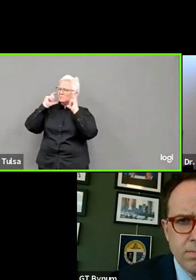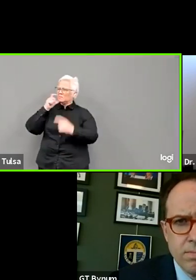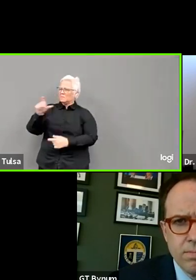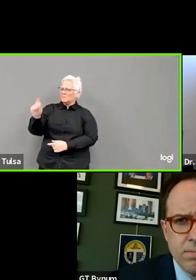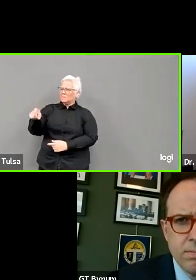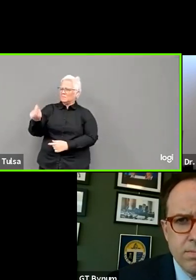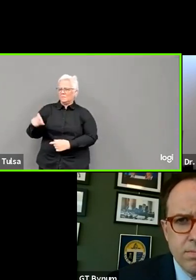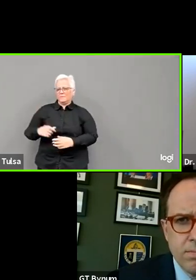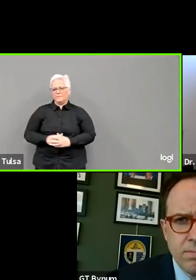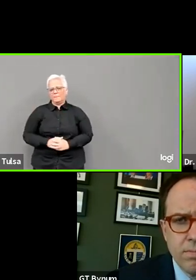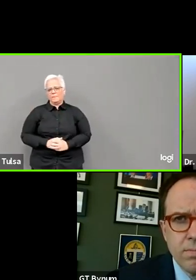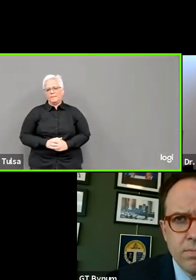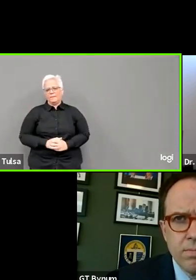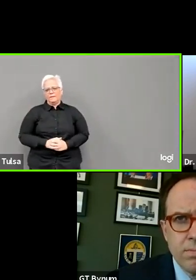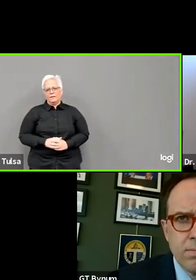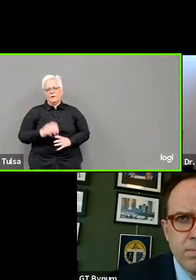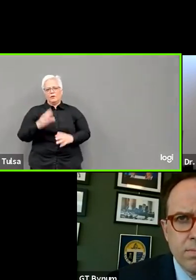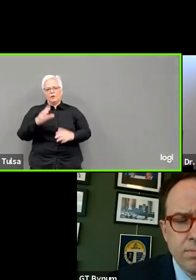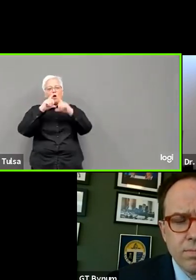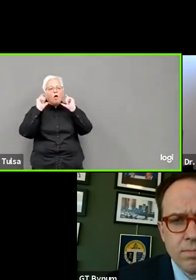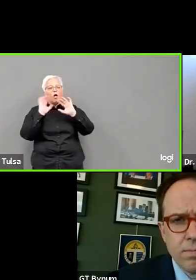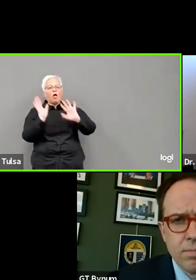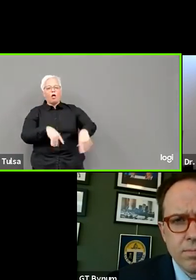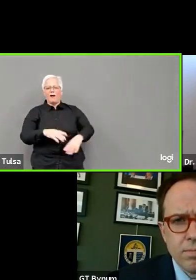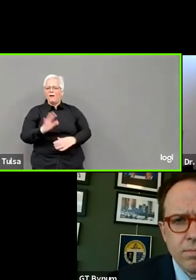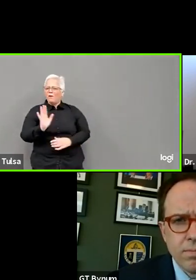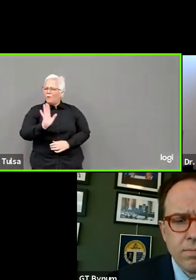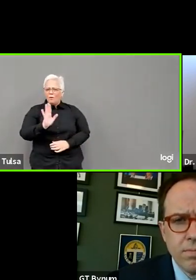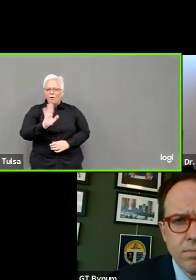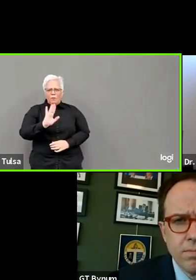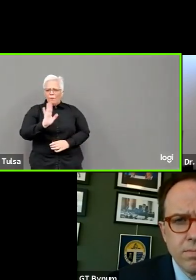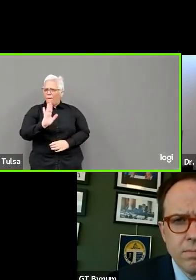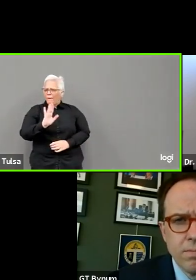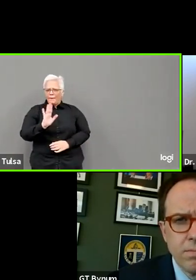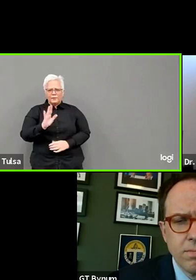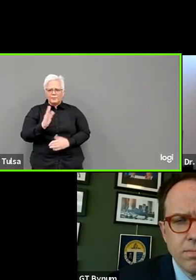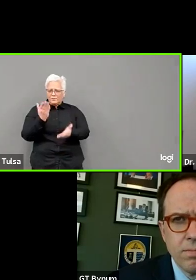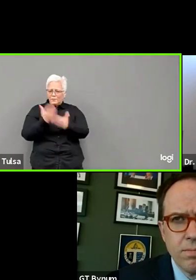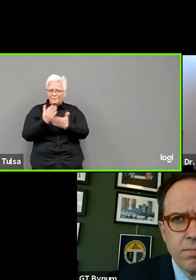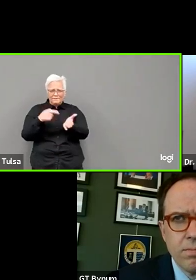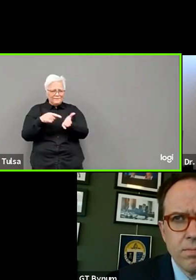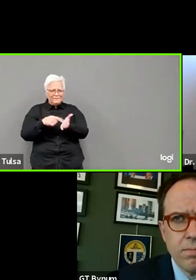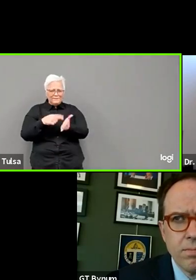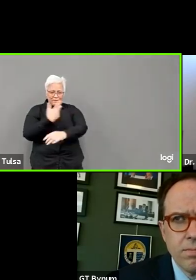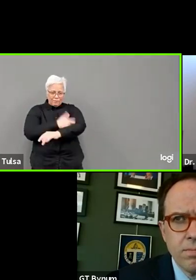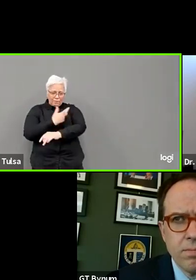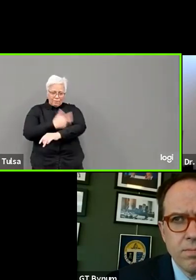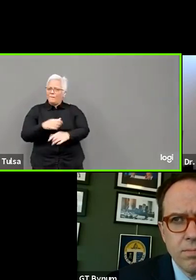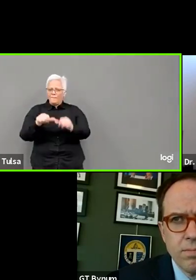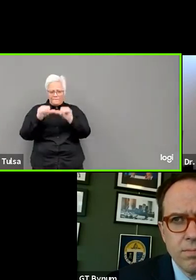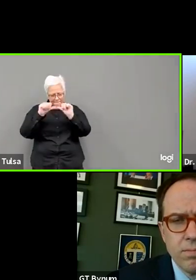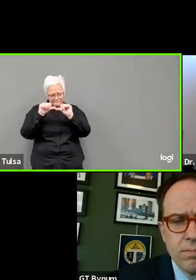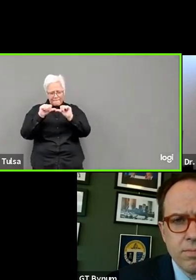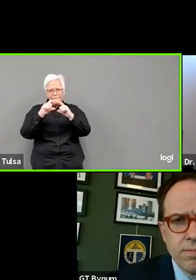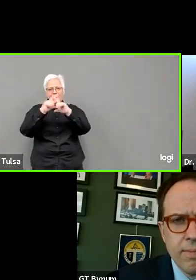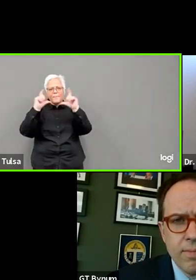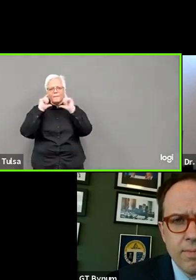people who have been fully vaccinated and can show their completed vaccine card if asked to present it?